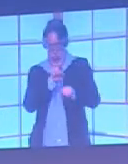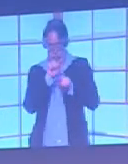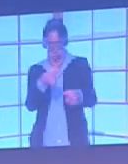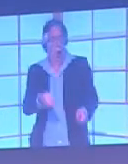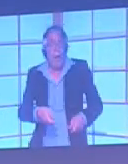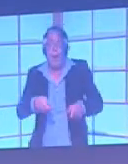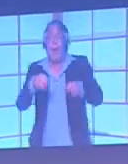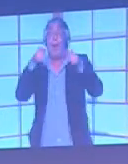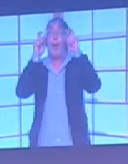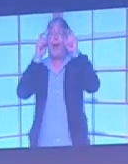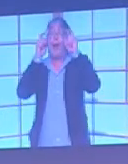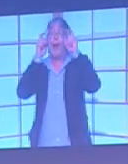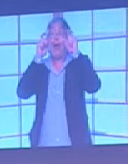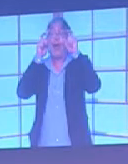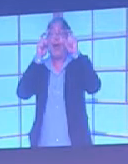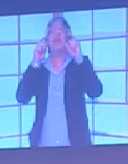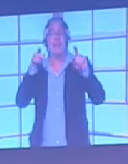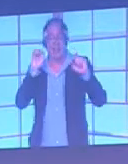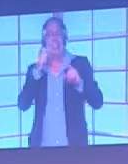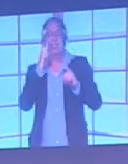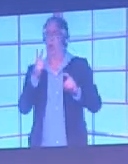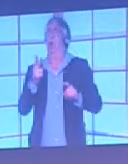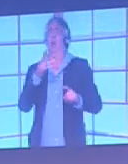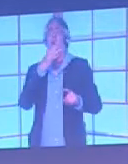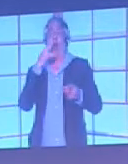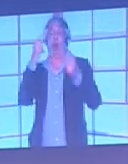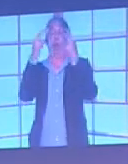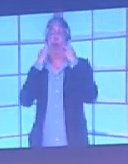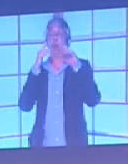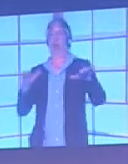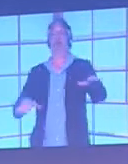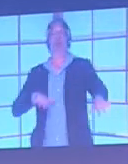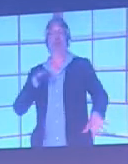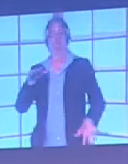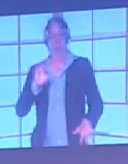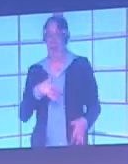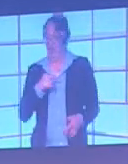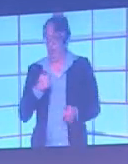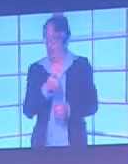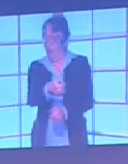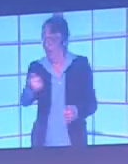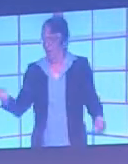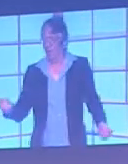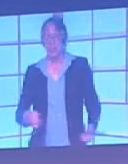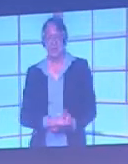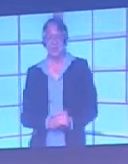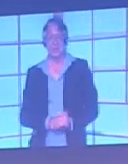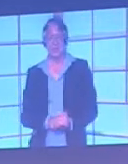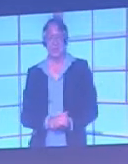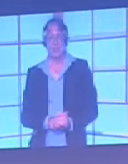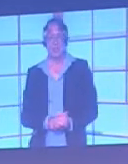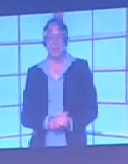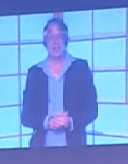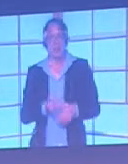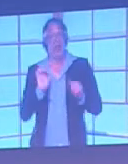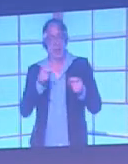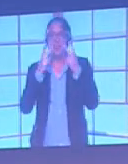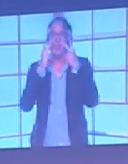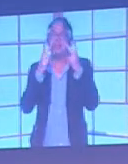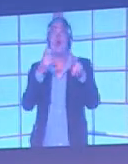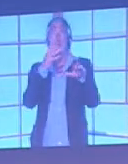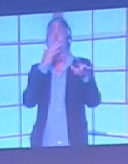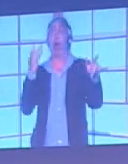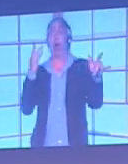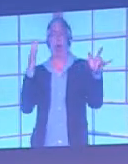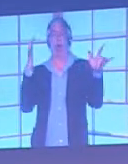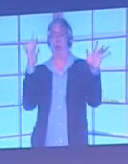blind. It's no good in here because it's too dark, but you can actually feel what it's like to be a colour blind person and see all the other things in everyday life that you also can't